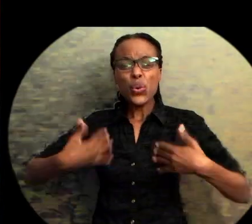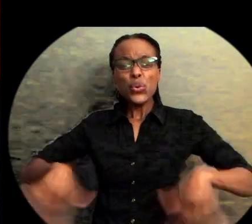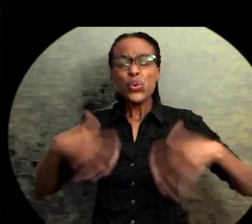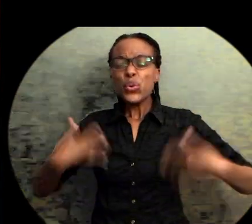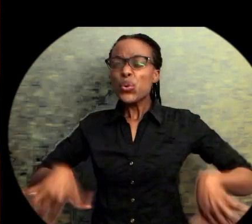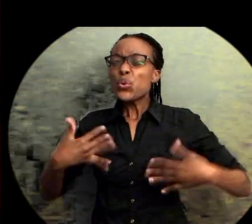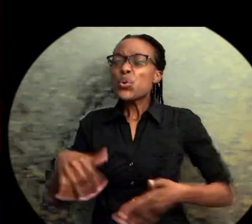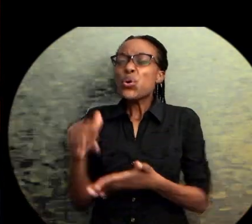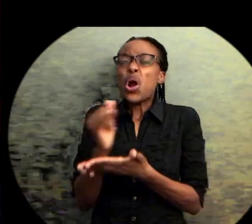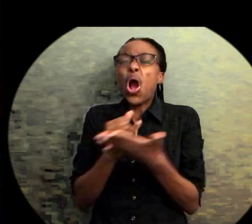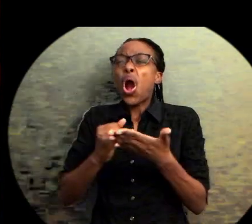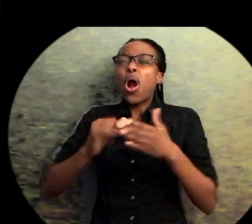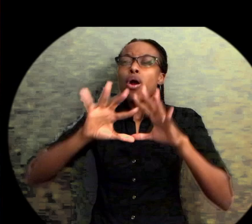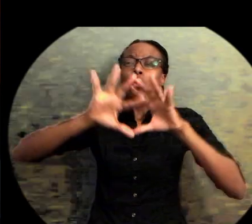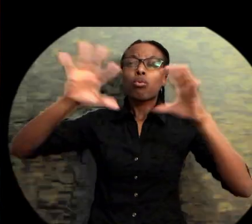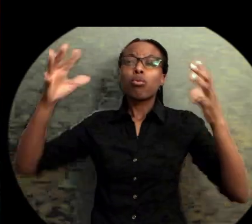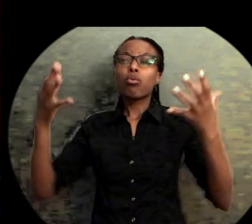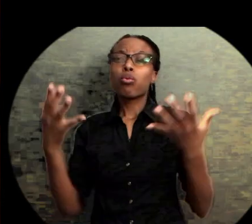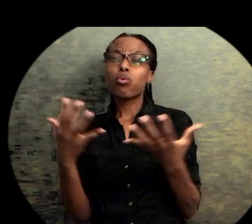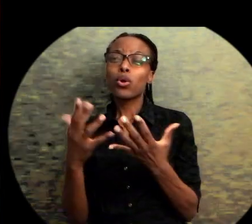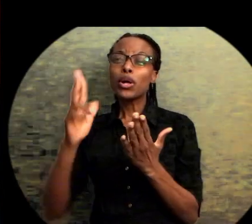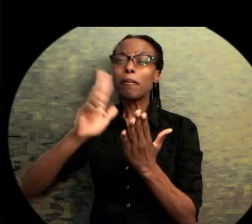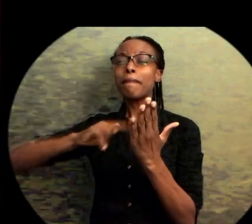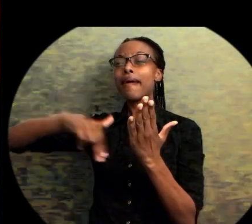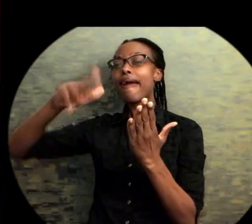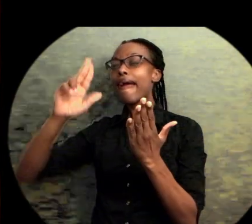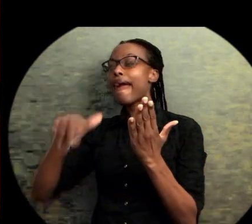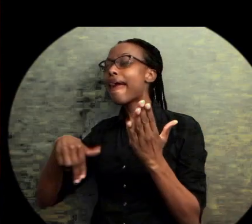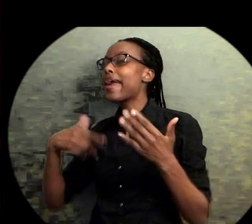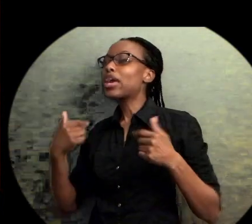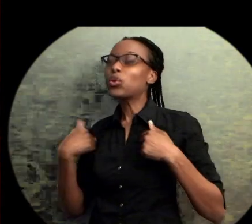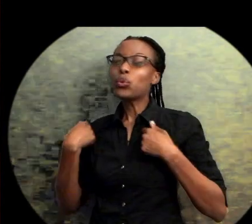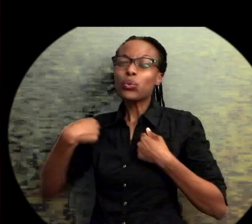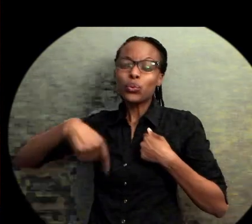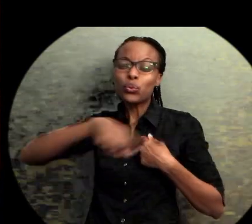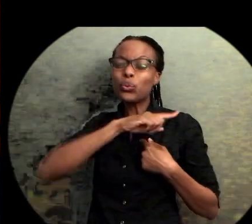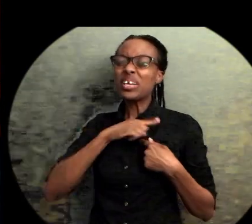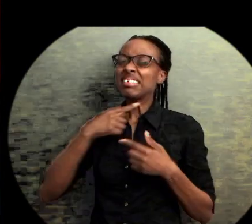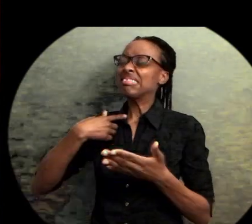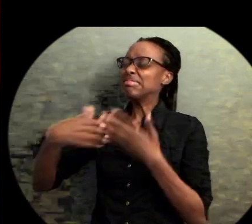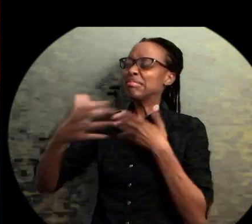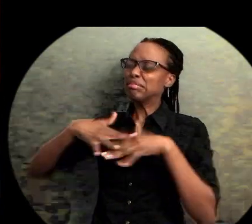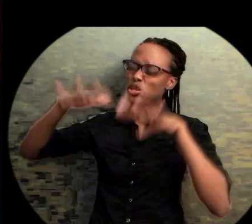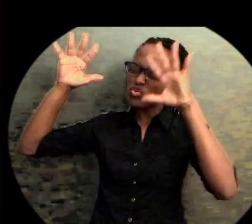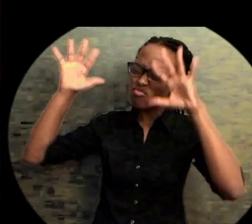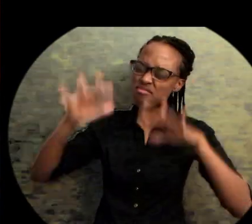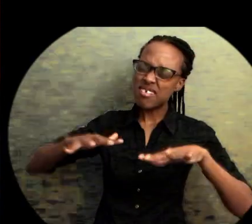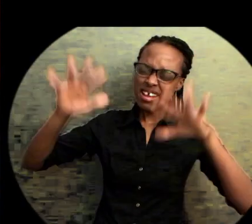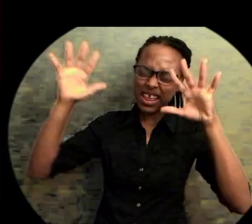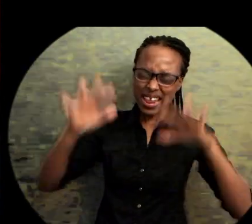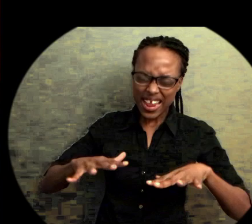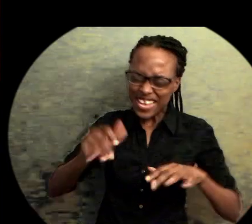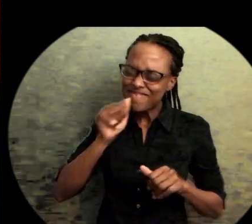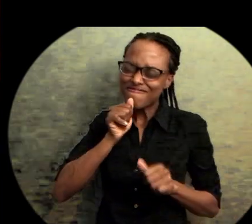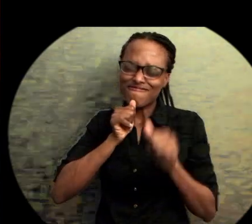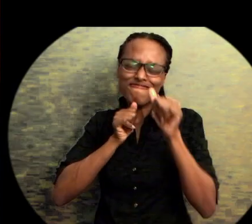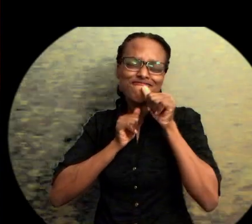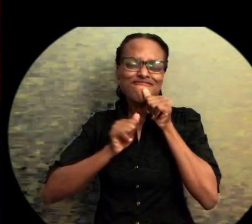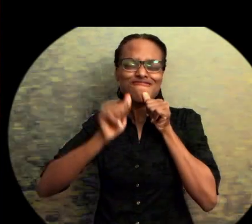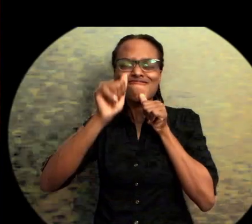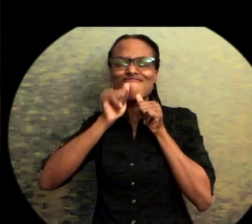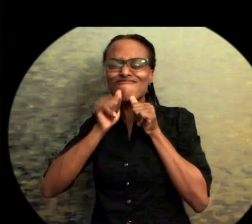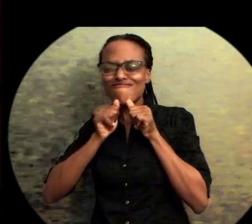world. And Noah's Ark the world. When drenched with doubt and cynicism, art survives the bars of the